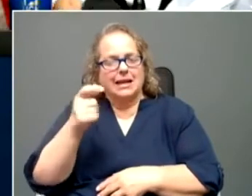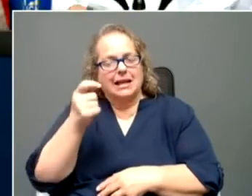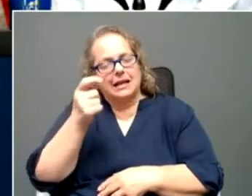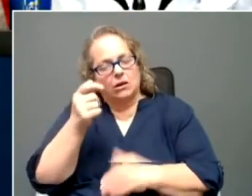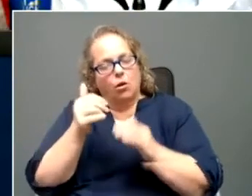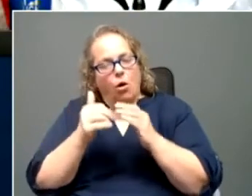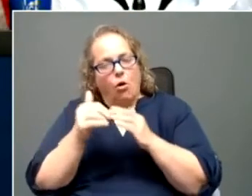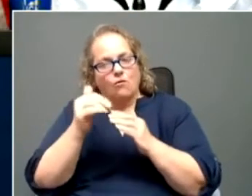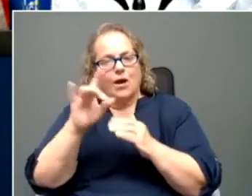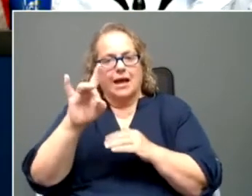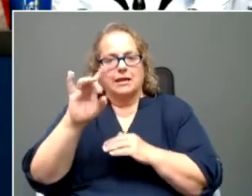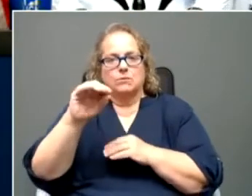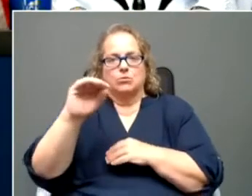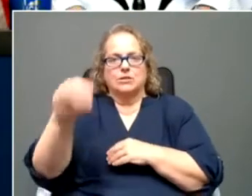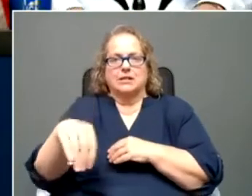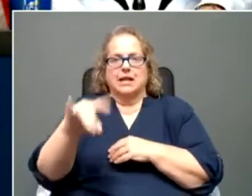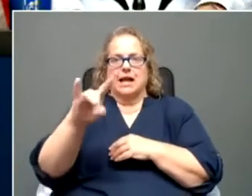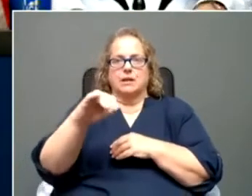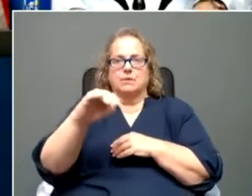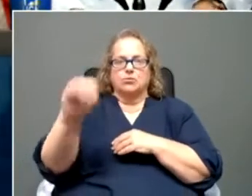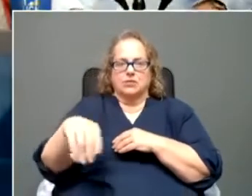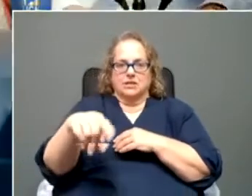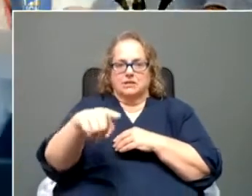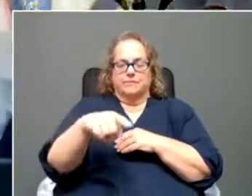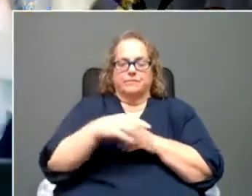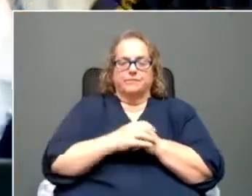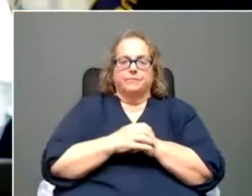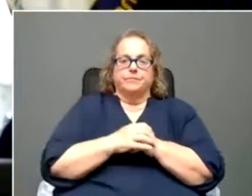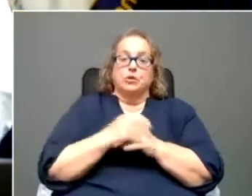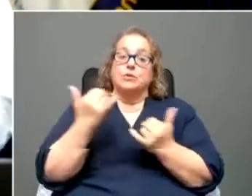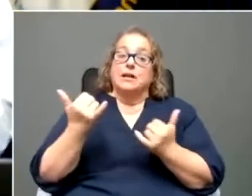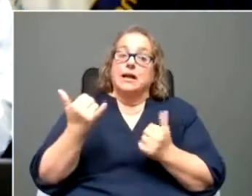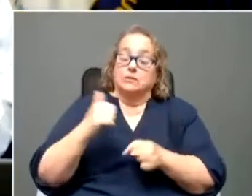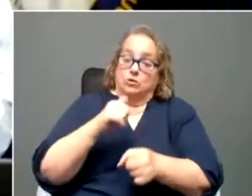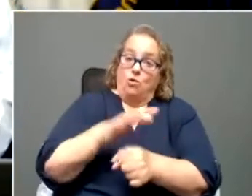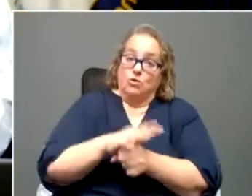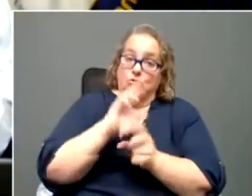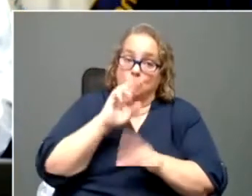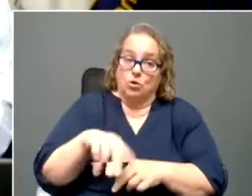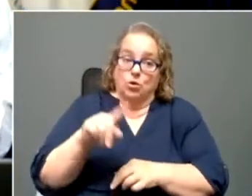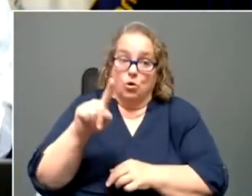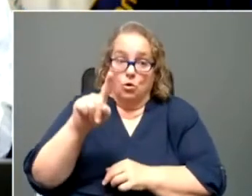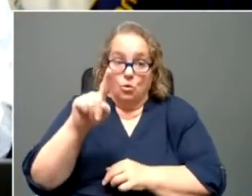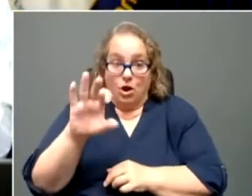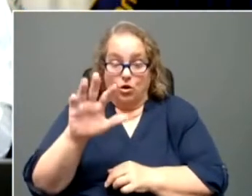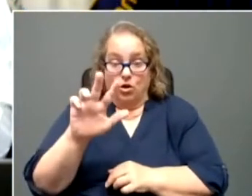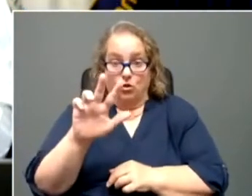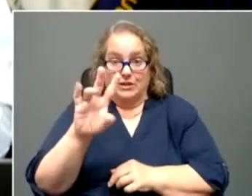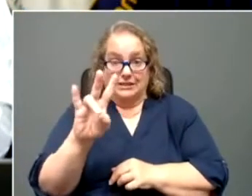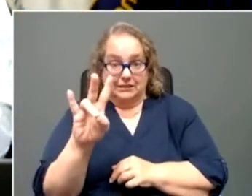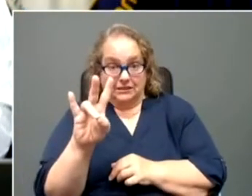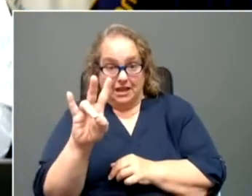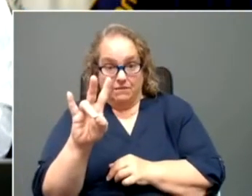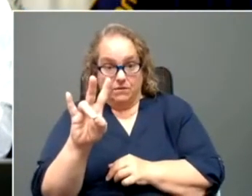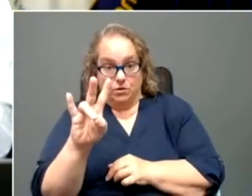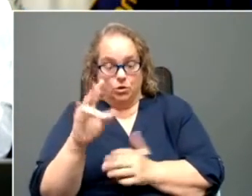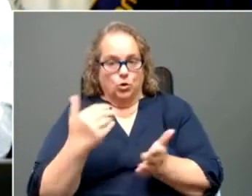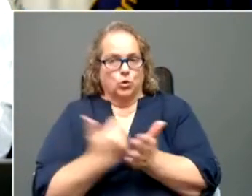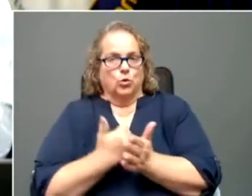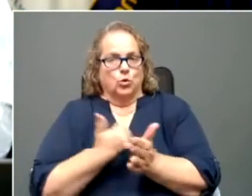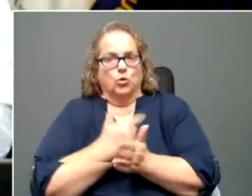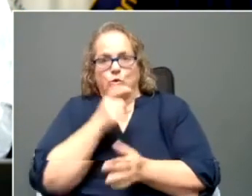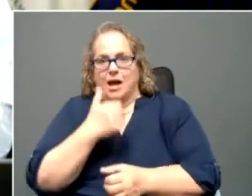% mark. All right, today's COVID report 137 new cases,